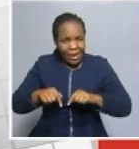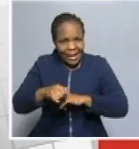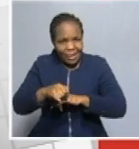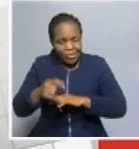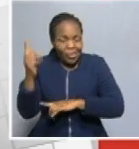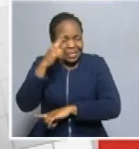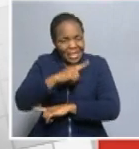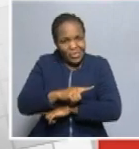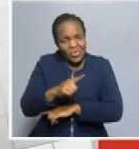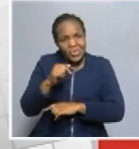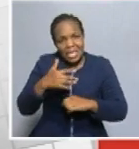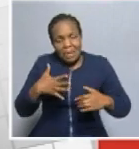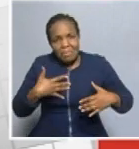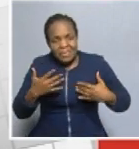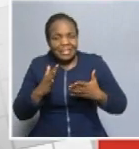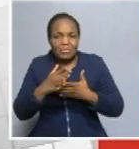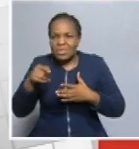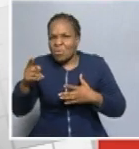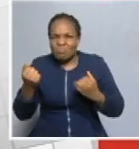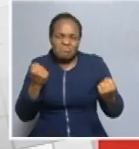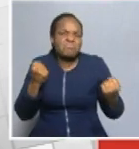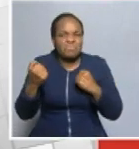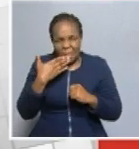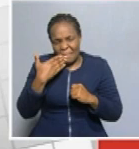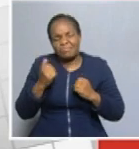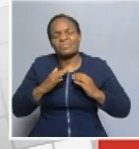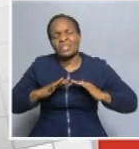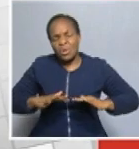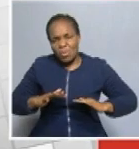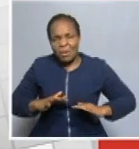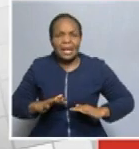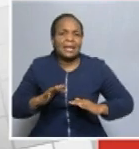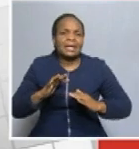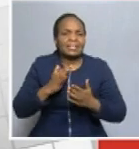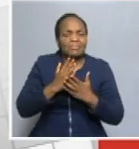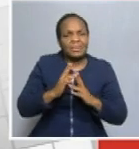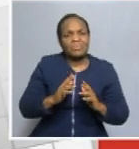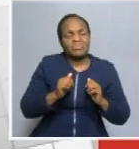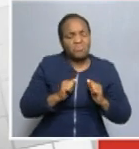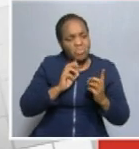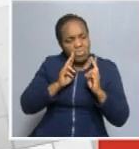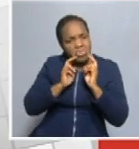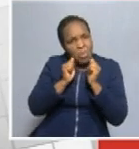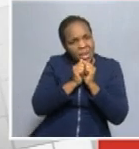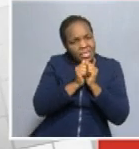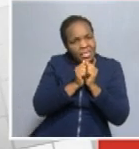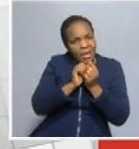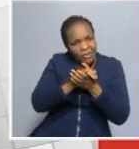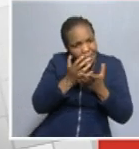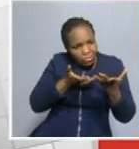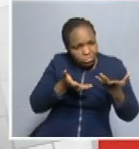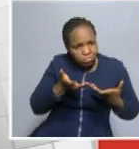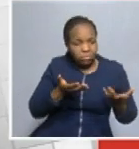day. Some people might exercise, other people do Bible study, maybe it is talking to a friend. And